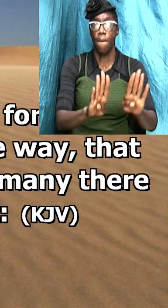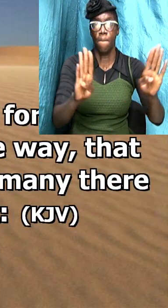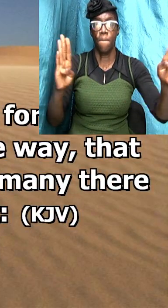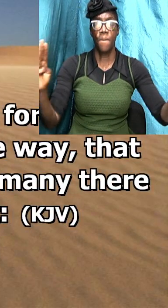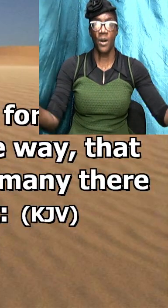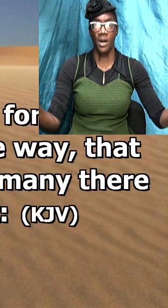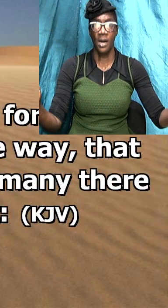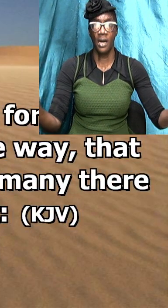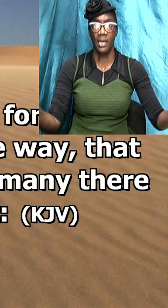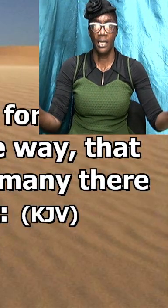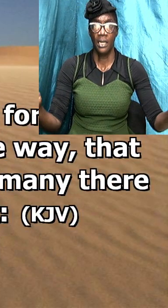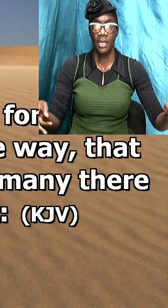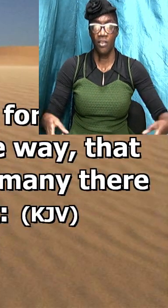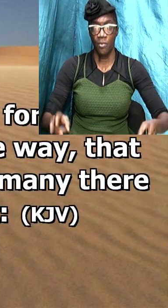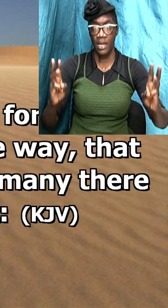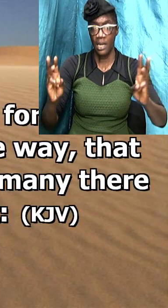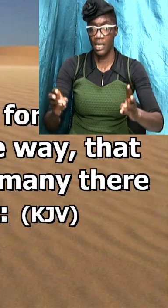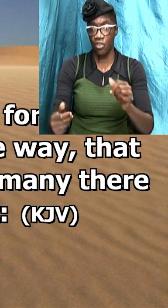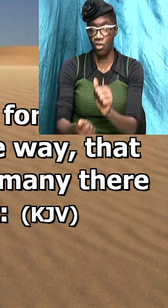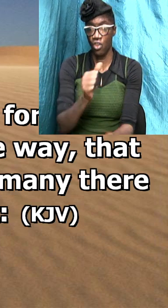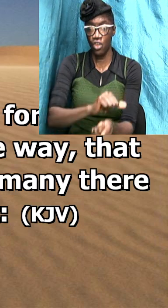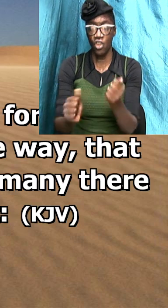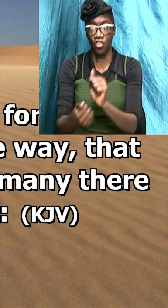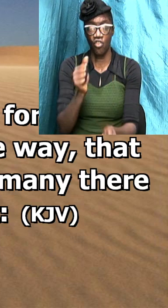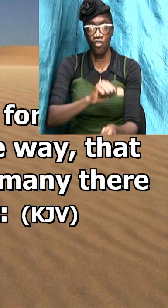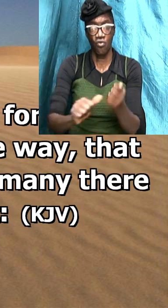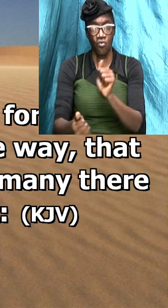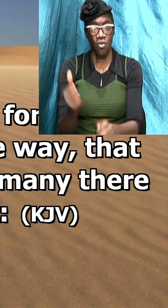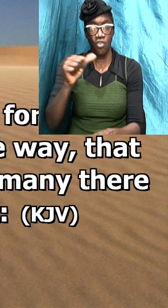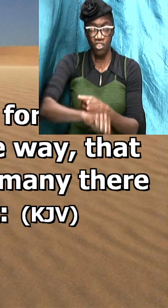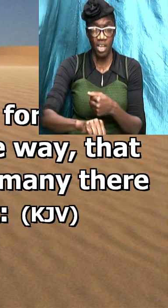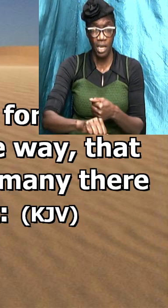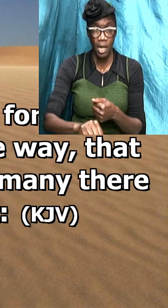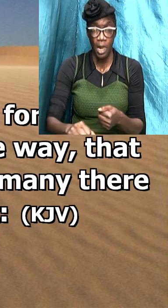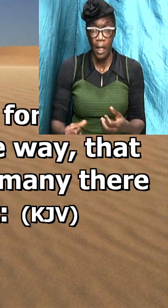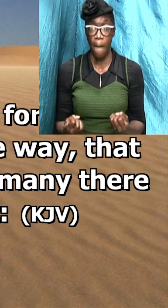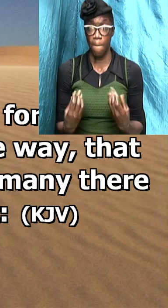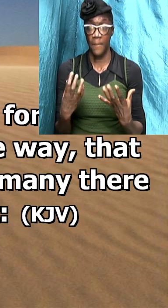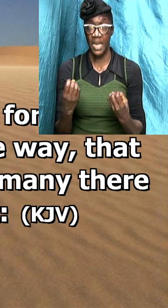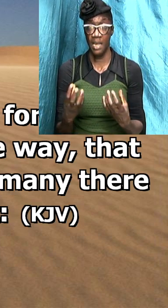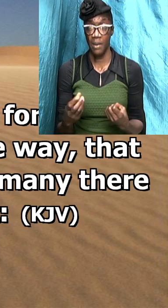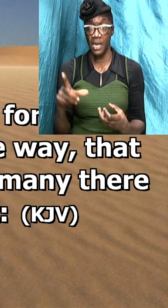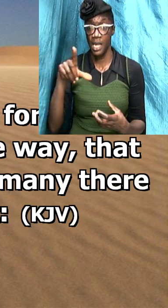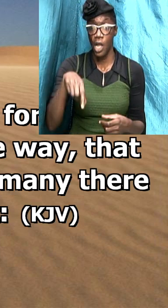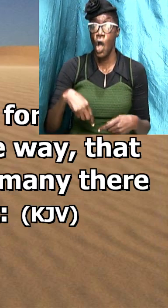the way that leads to destruction and there be many who go in by it